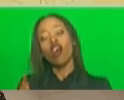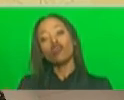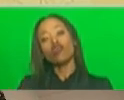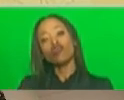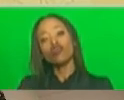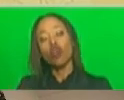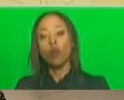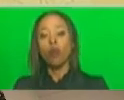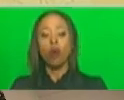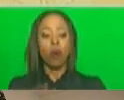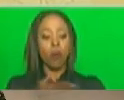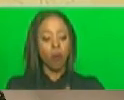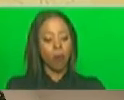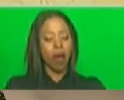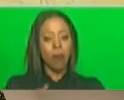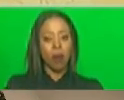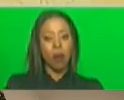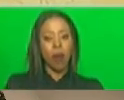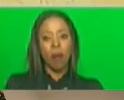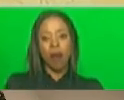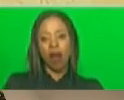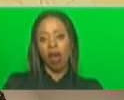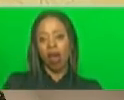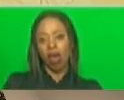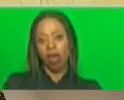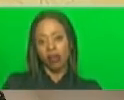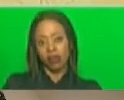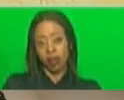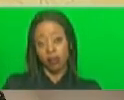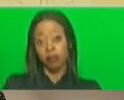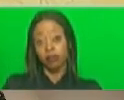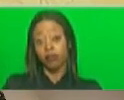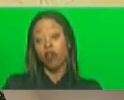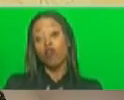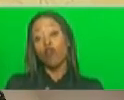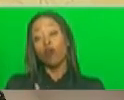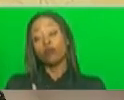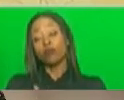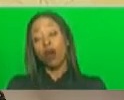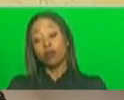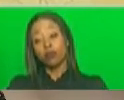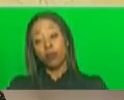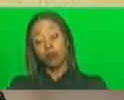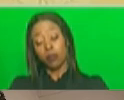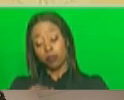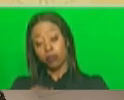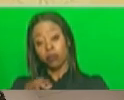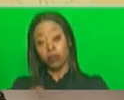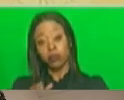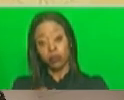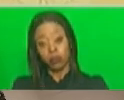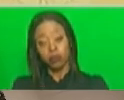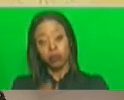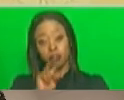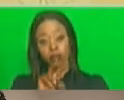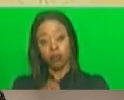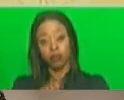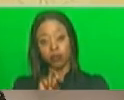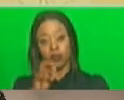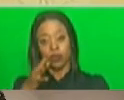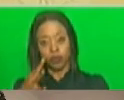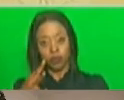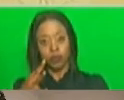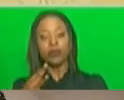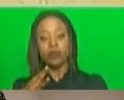street vendors and the beginning of September in 2024 there's been a